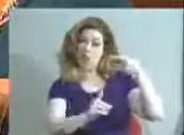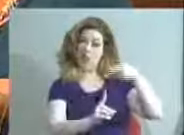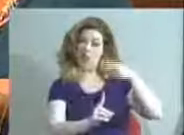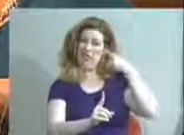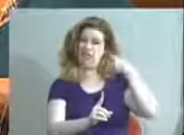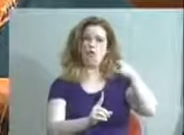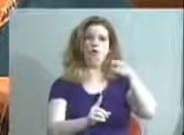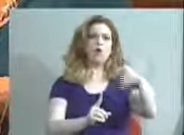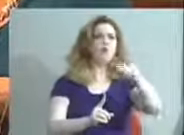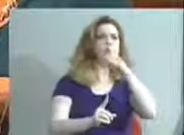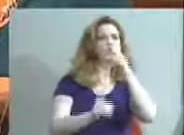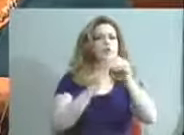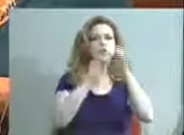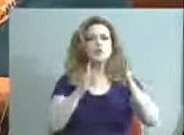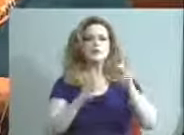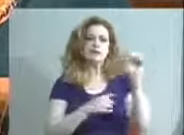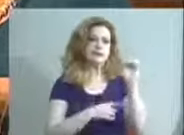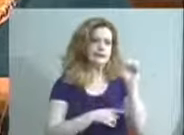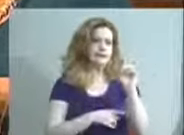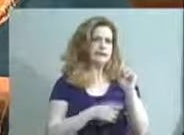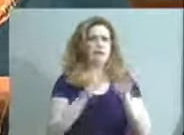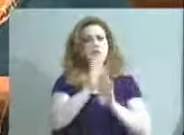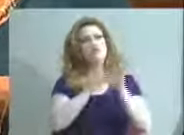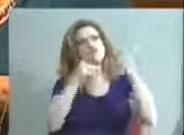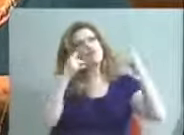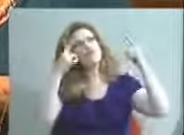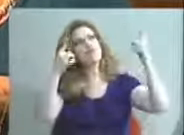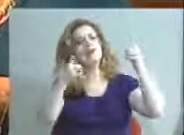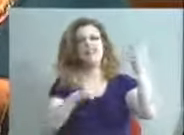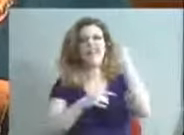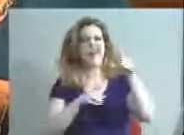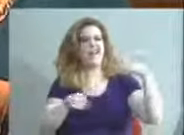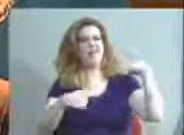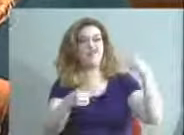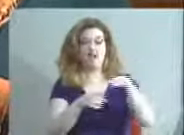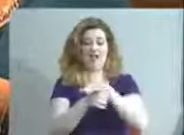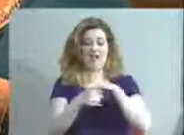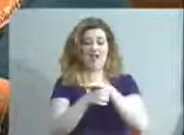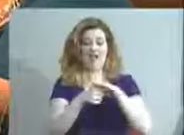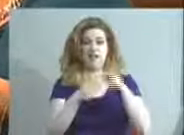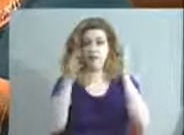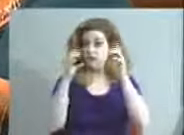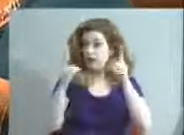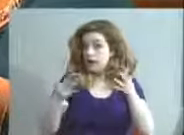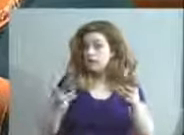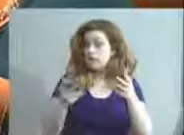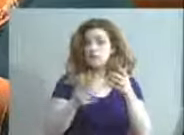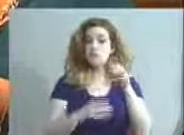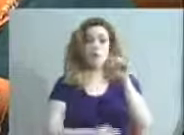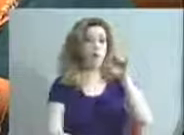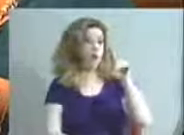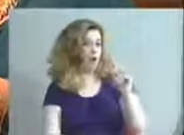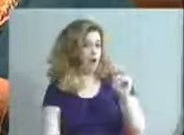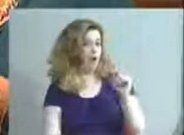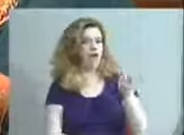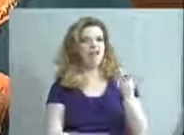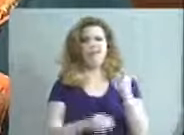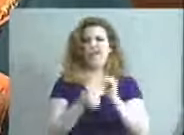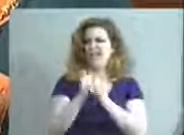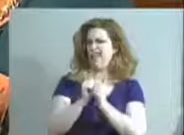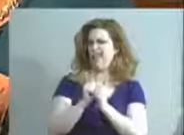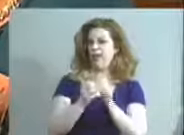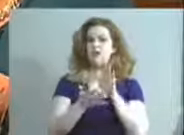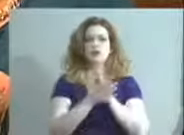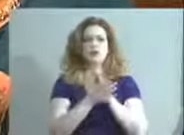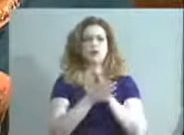disabilities who have excelled in in the any of the following areas which is academics arts athletics school